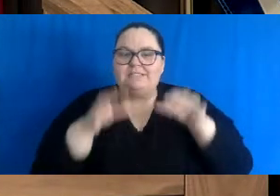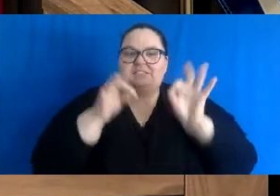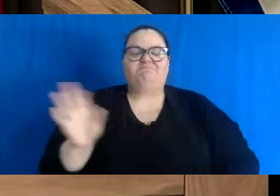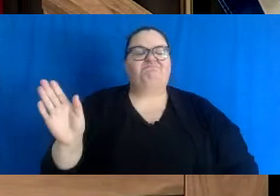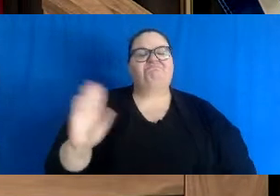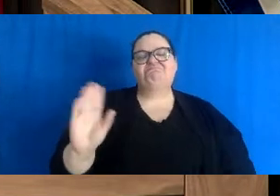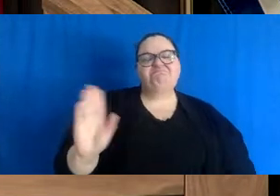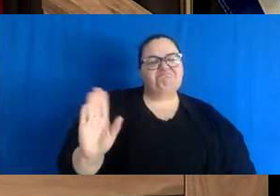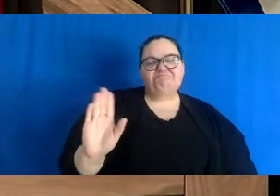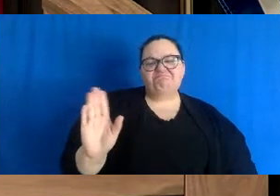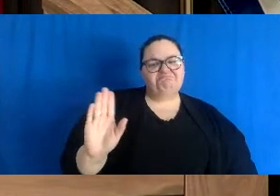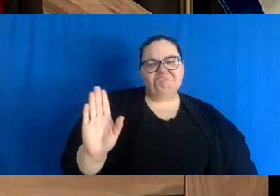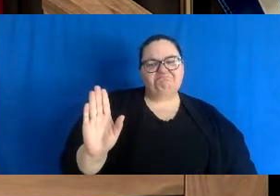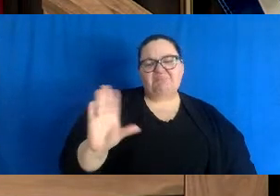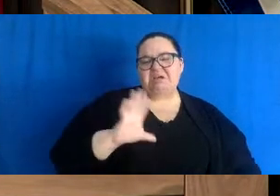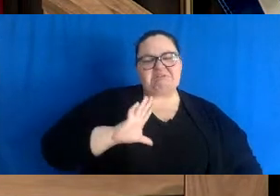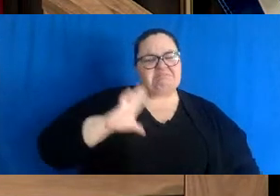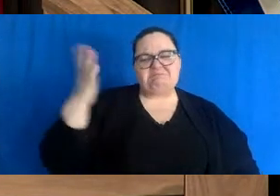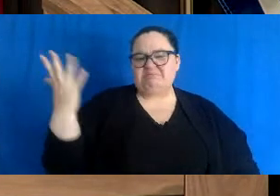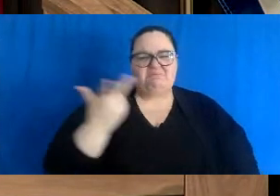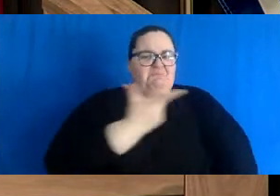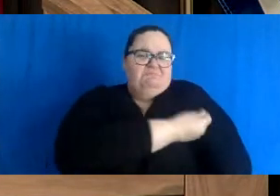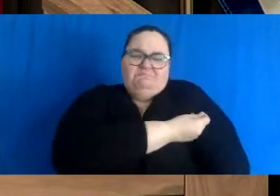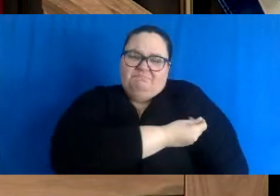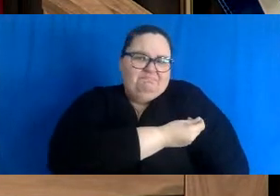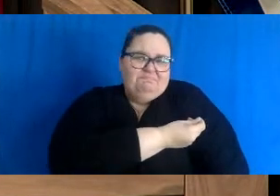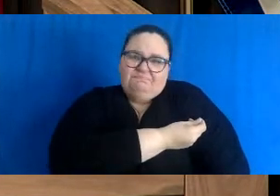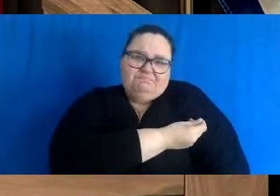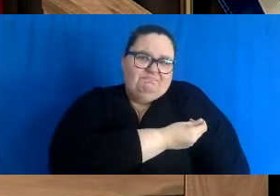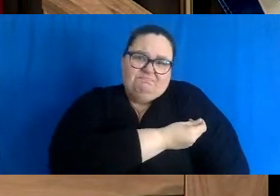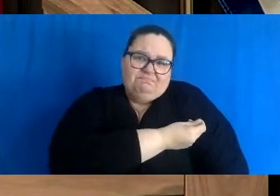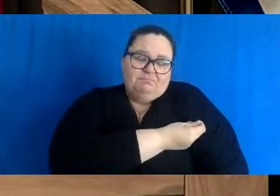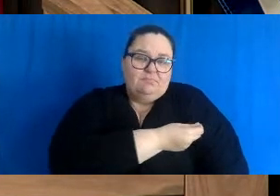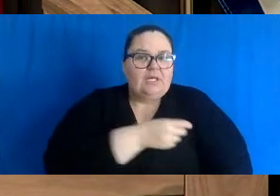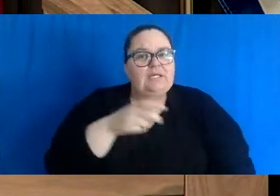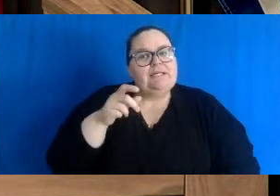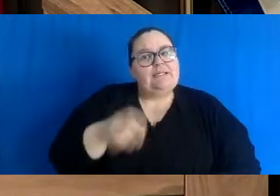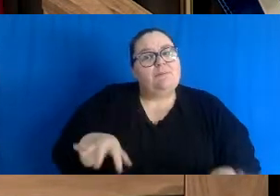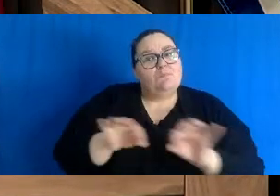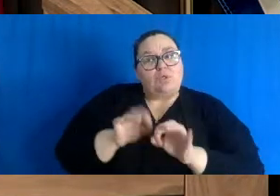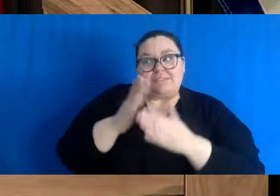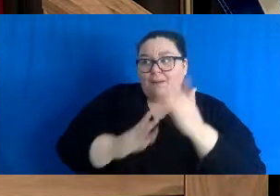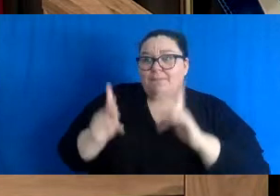be. We must also protect those who cannot be vaccinated.